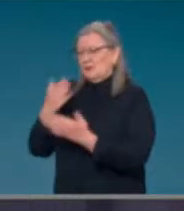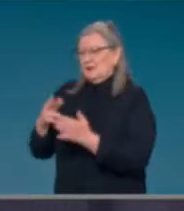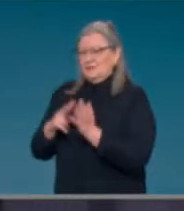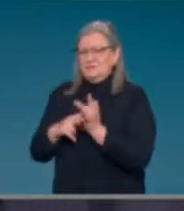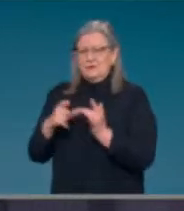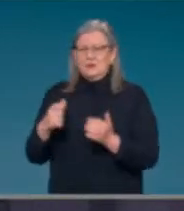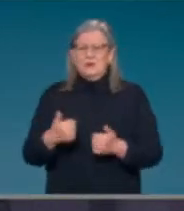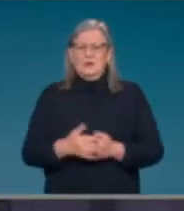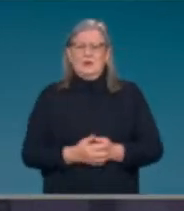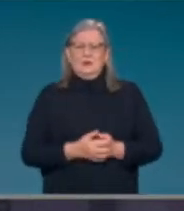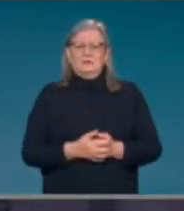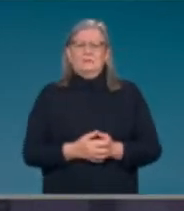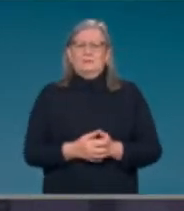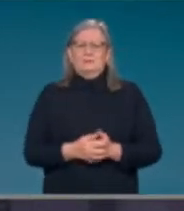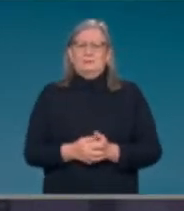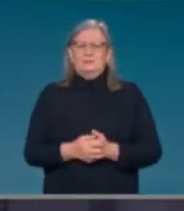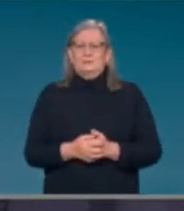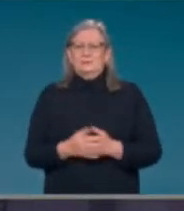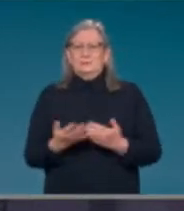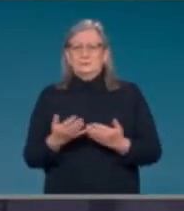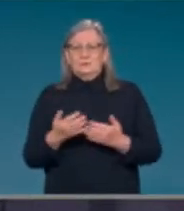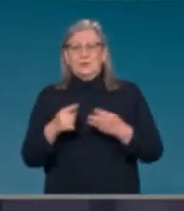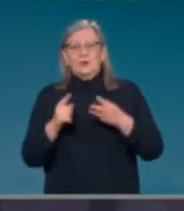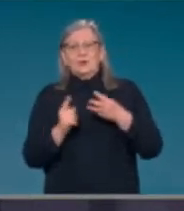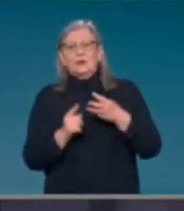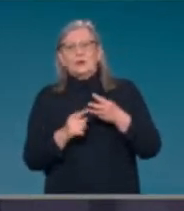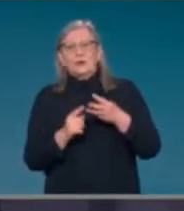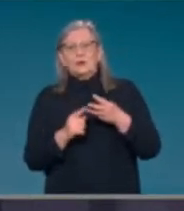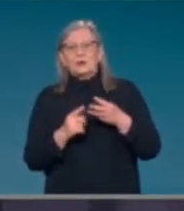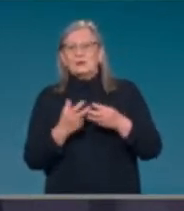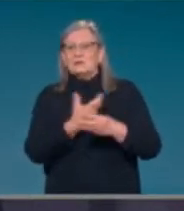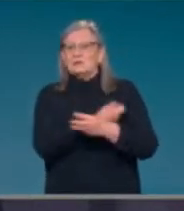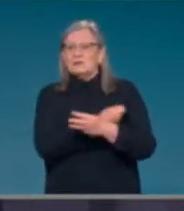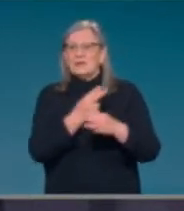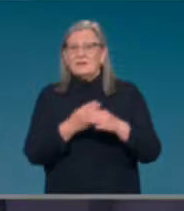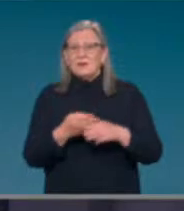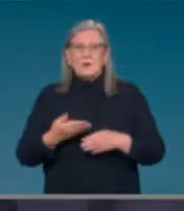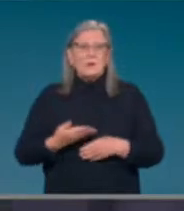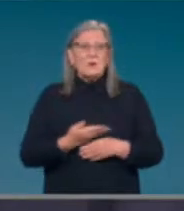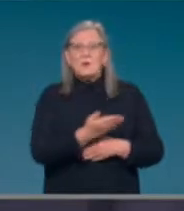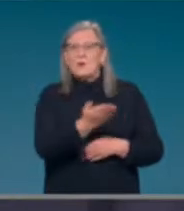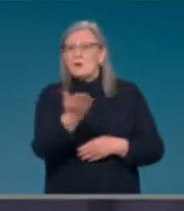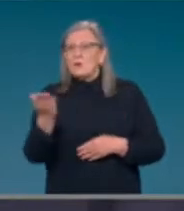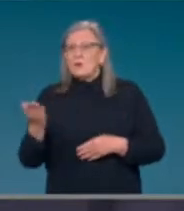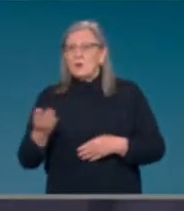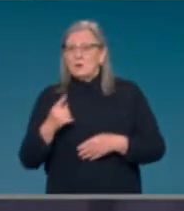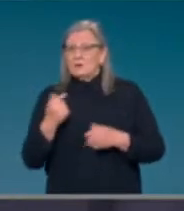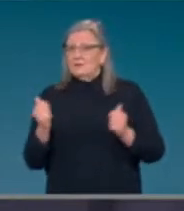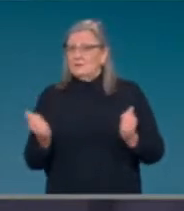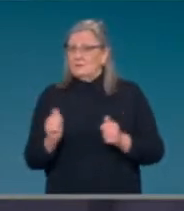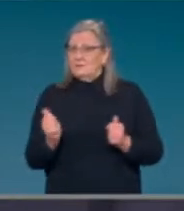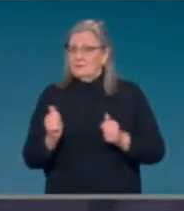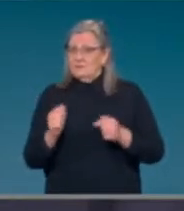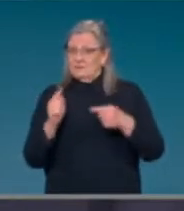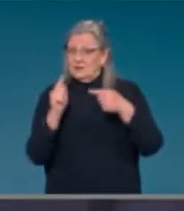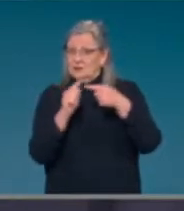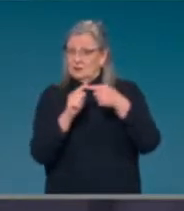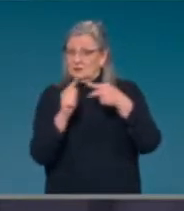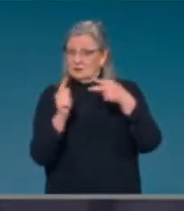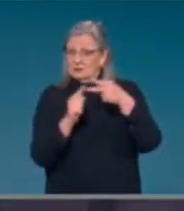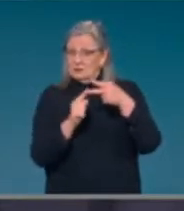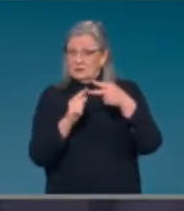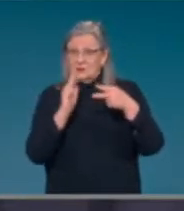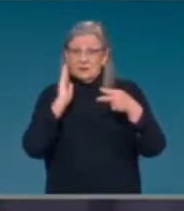say, it's a universal booster. And so it's available for people who've had Pfizer, AstraZeneca